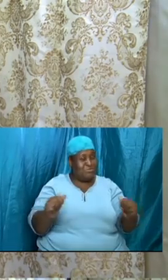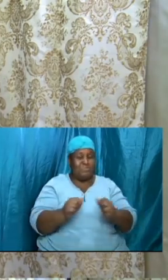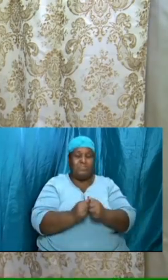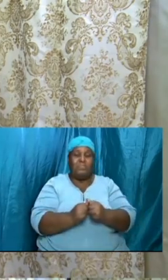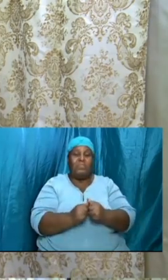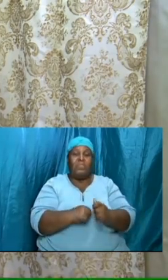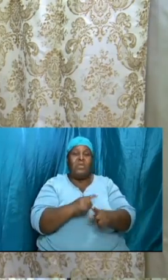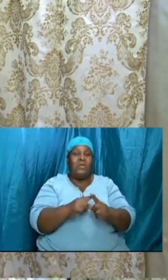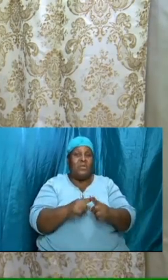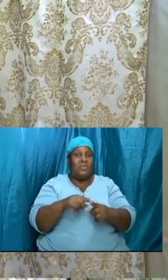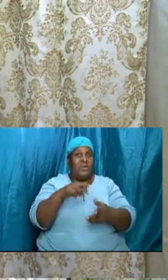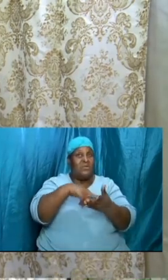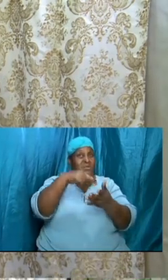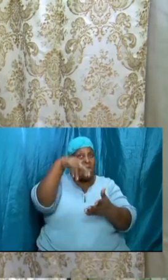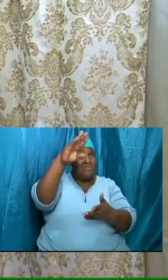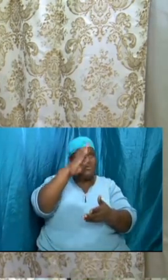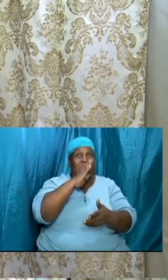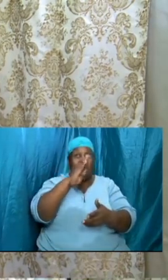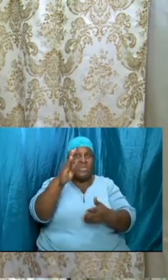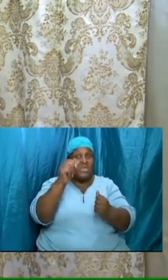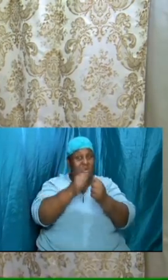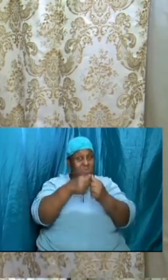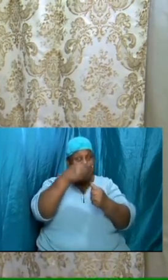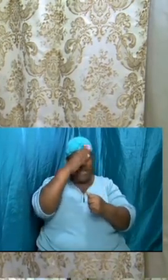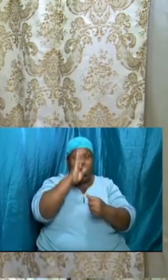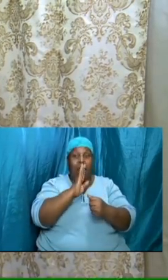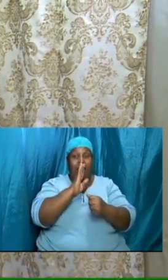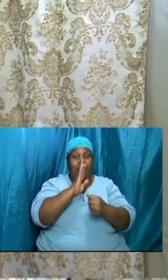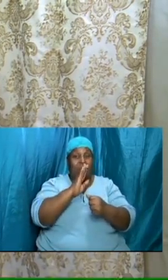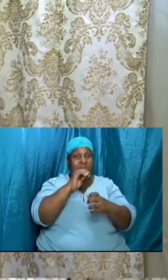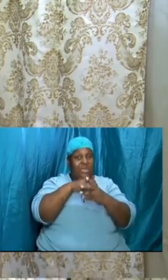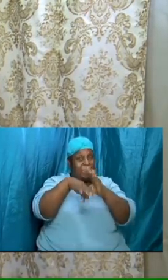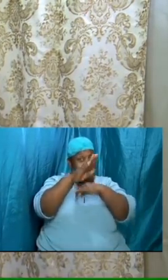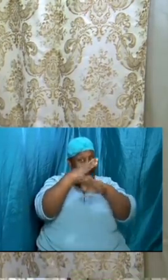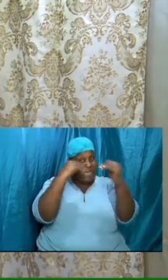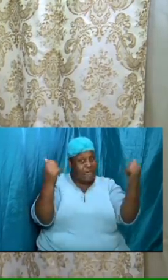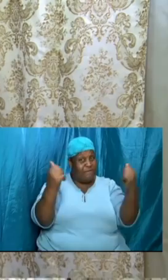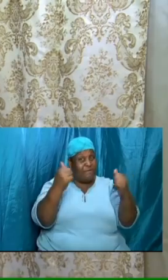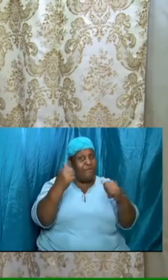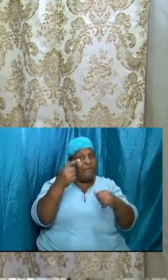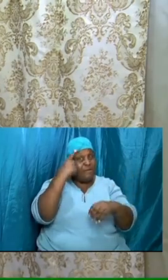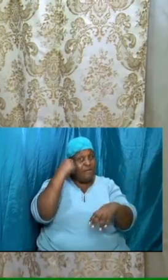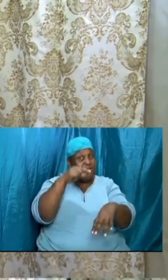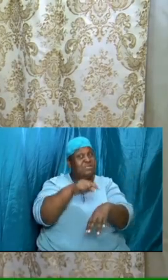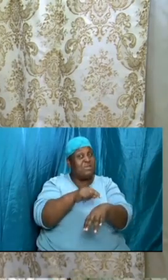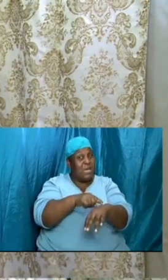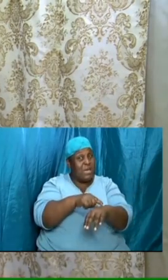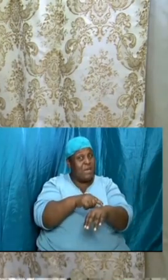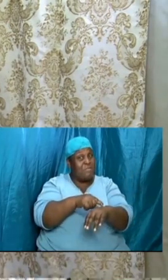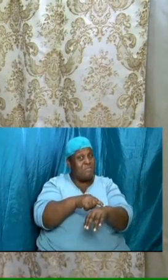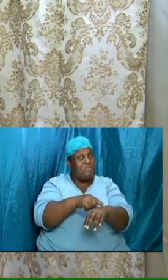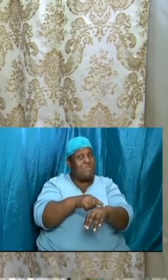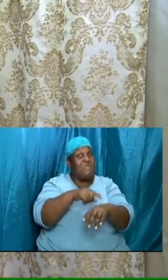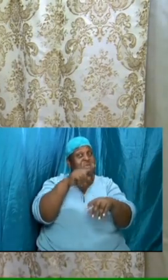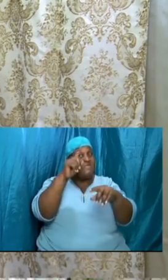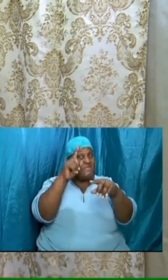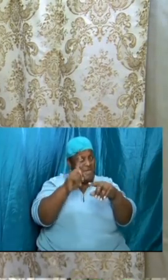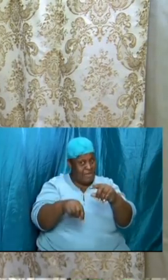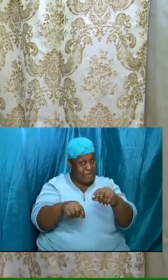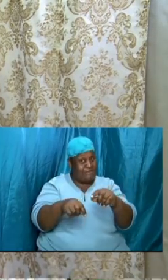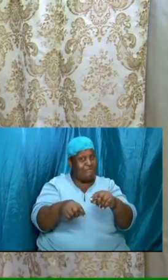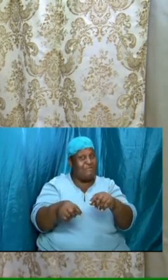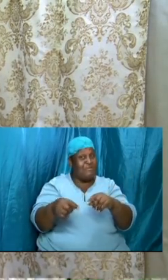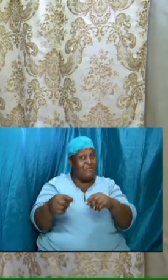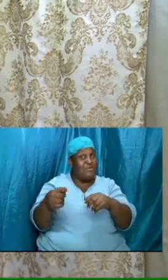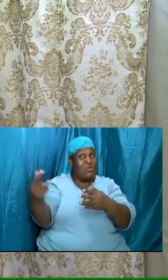will be with him in heaven for a while and after a while we will get back down here to earth to enter into that golden